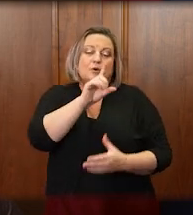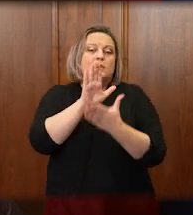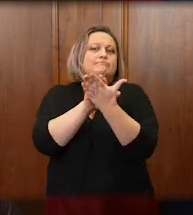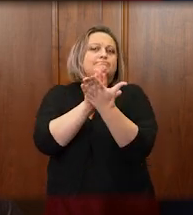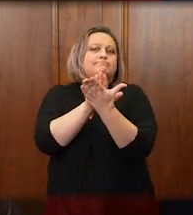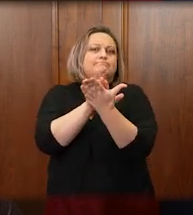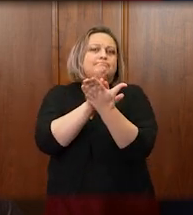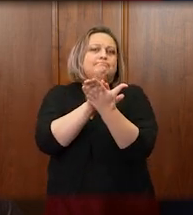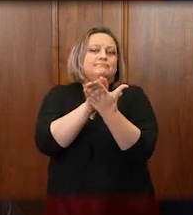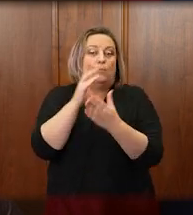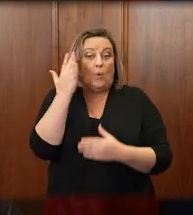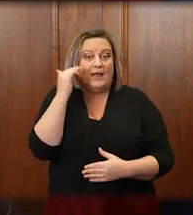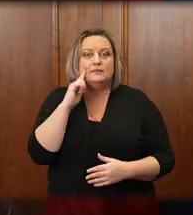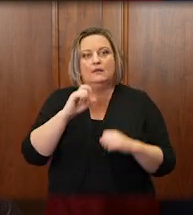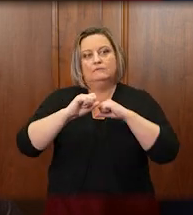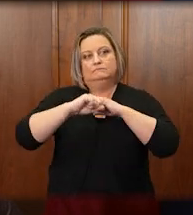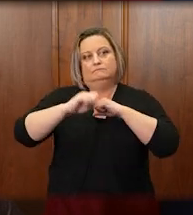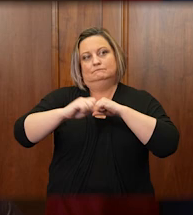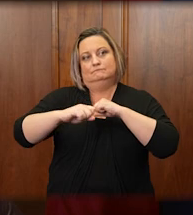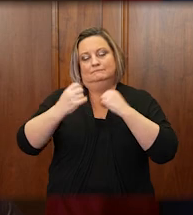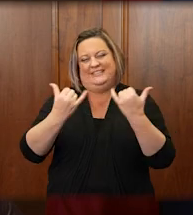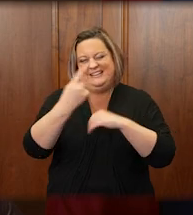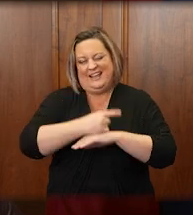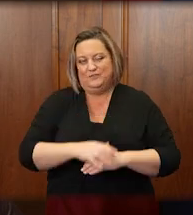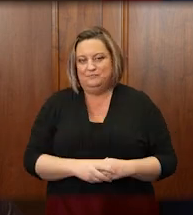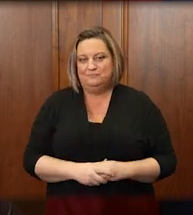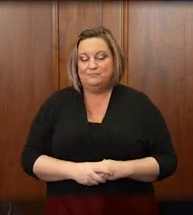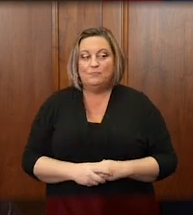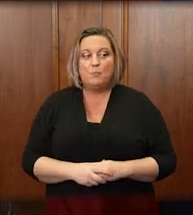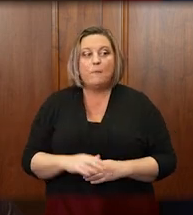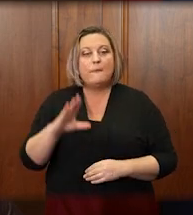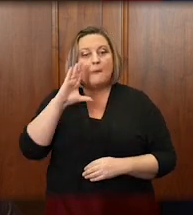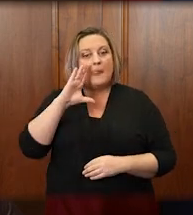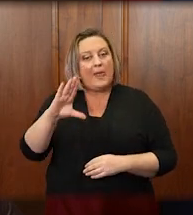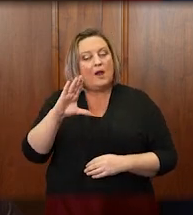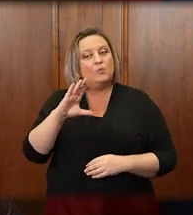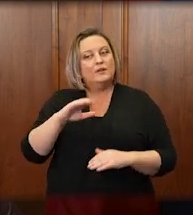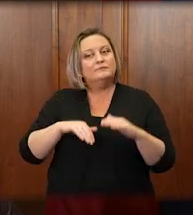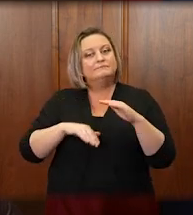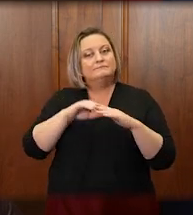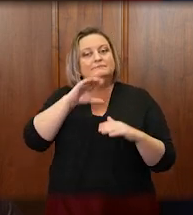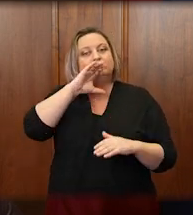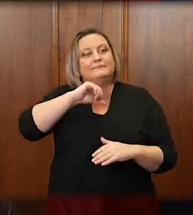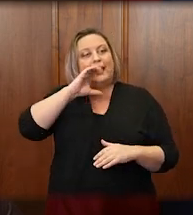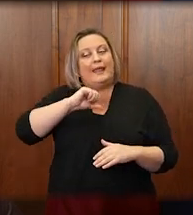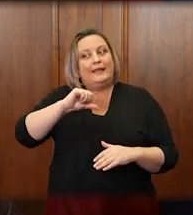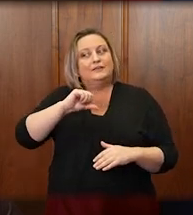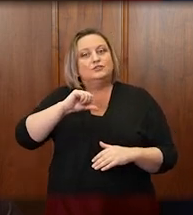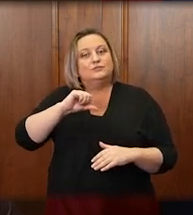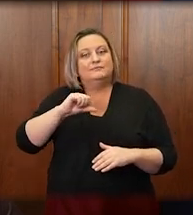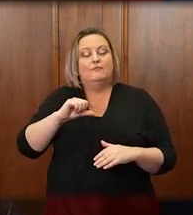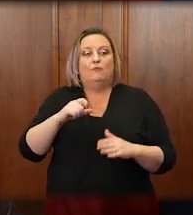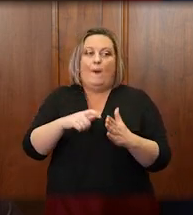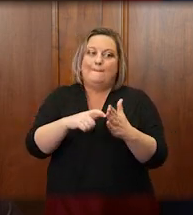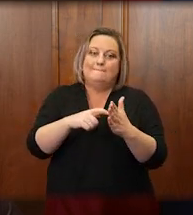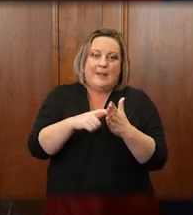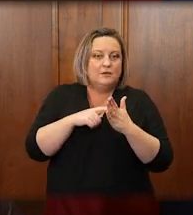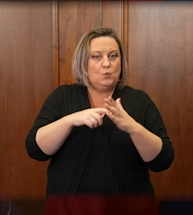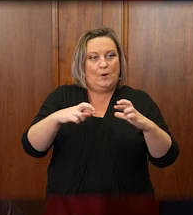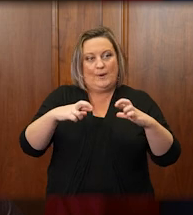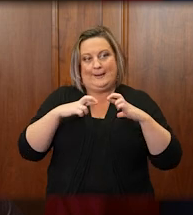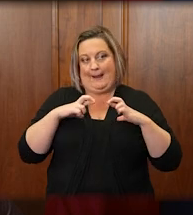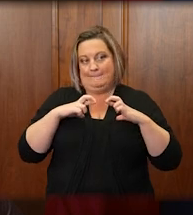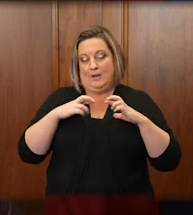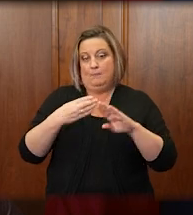talked for quite a while today. I will reach the age of mandatory retirement before you convene in 2022, and